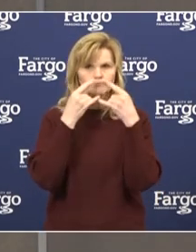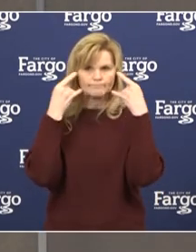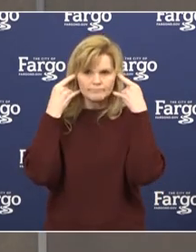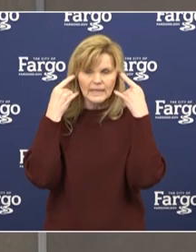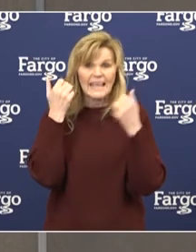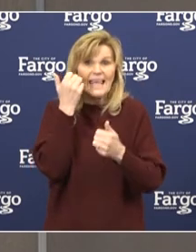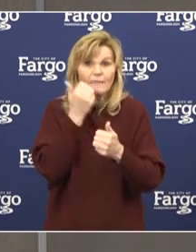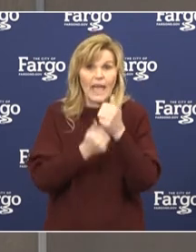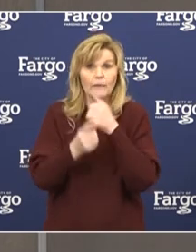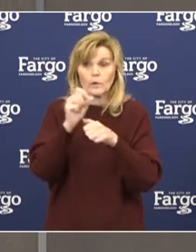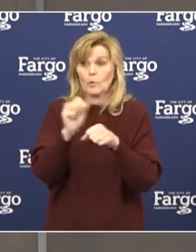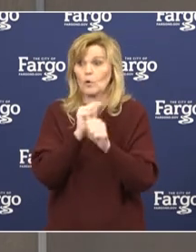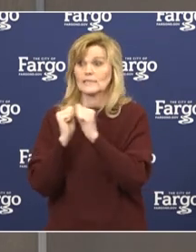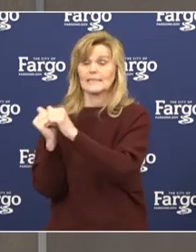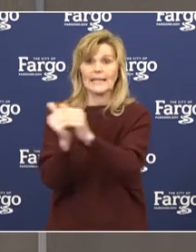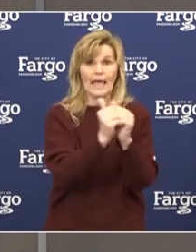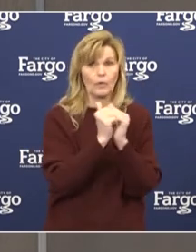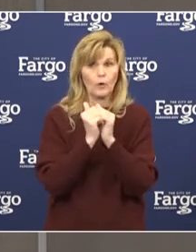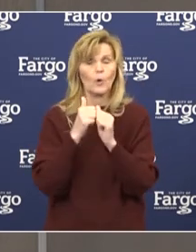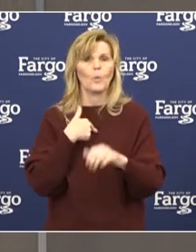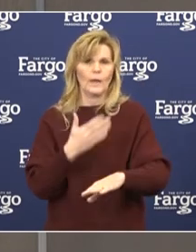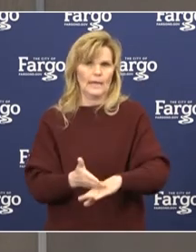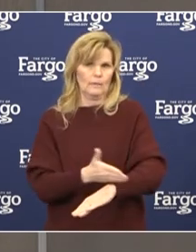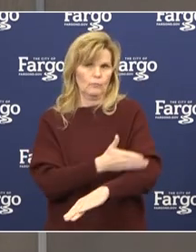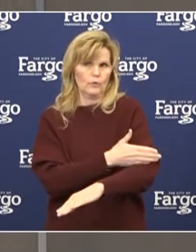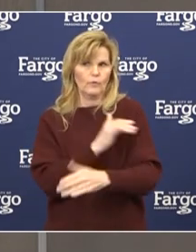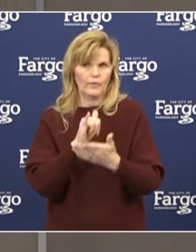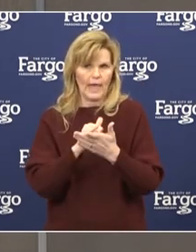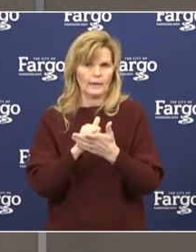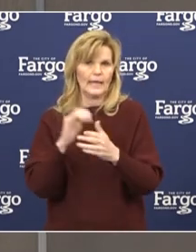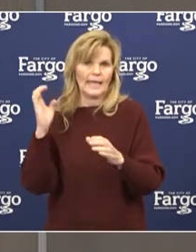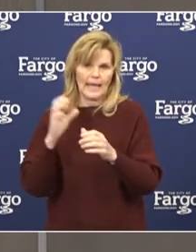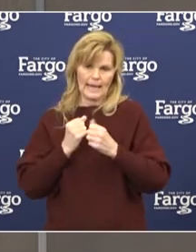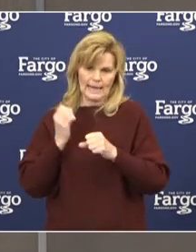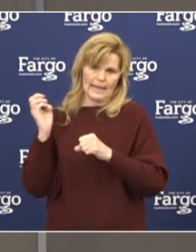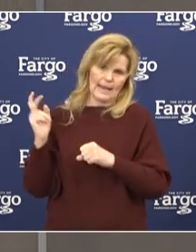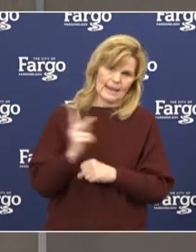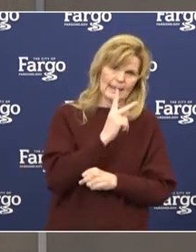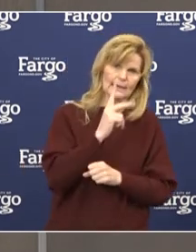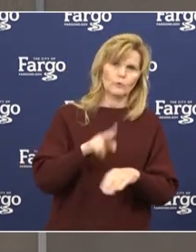this fight, it'll make a huge difference and help us get our lives back to normal quickly.